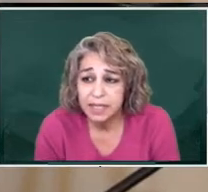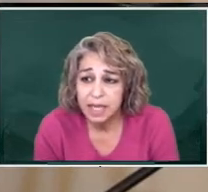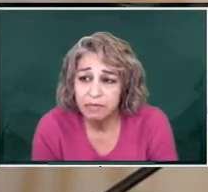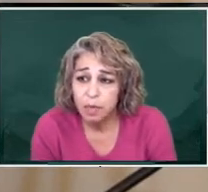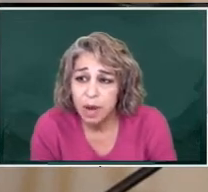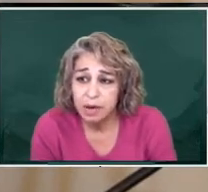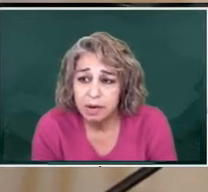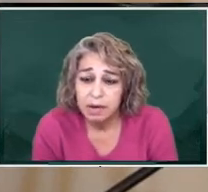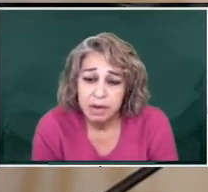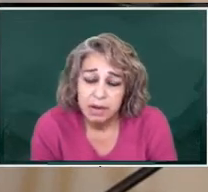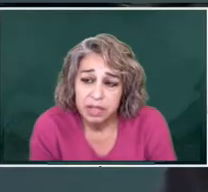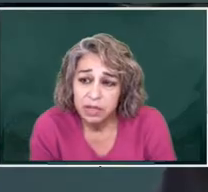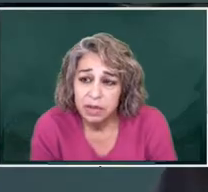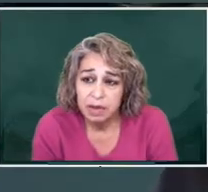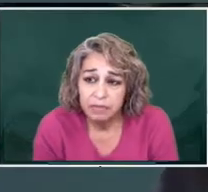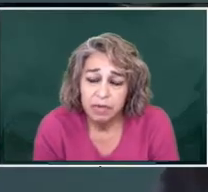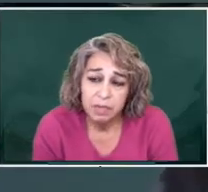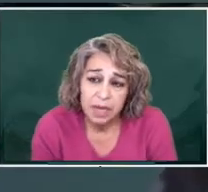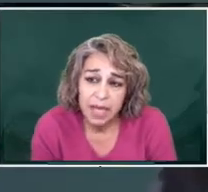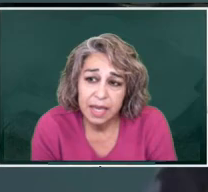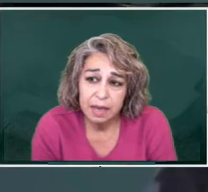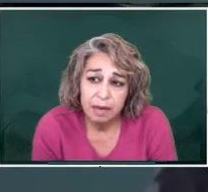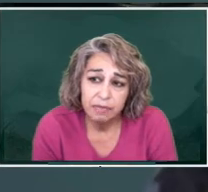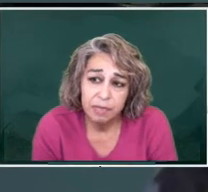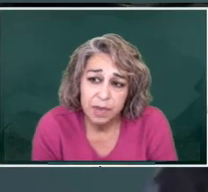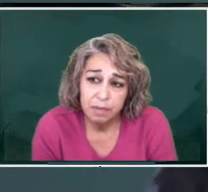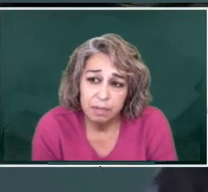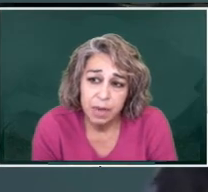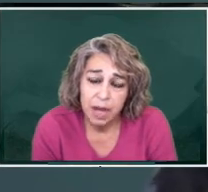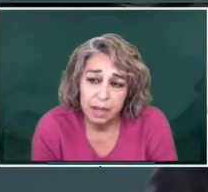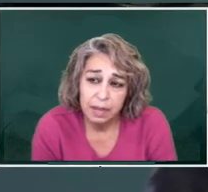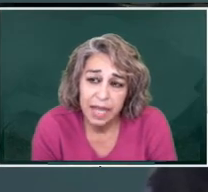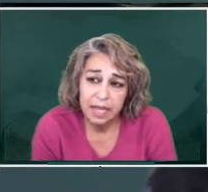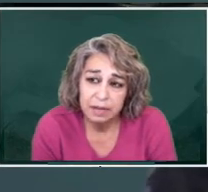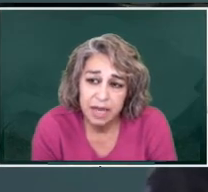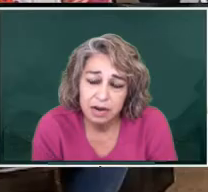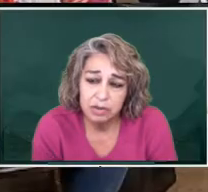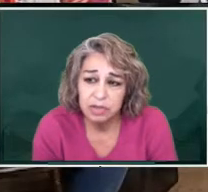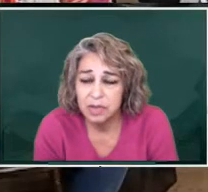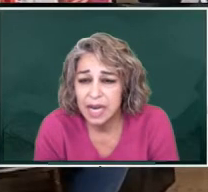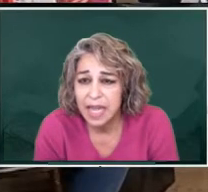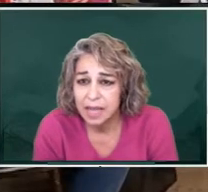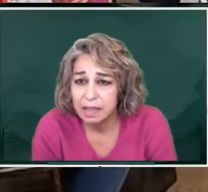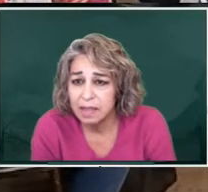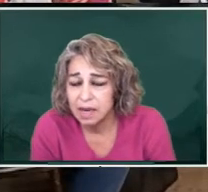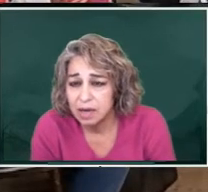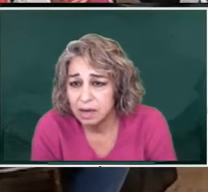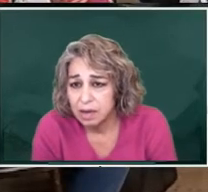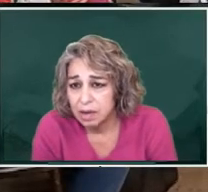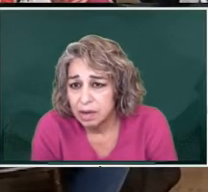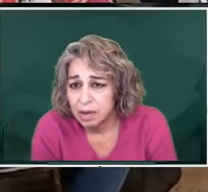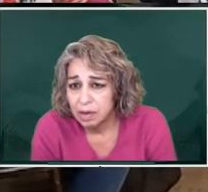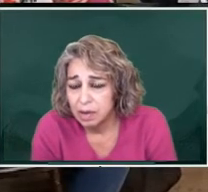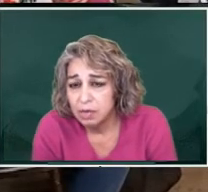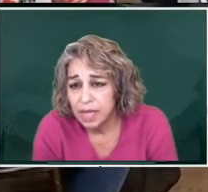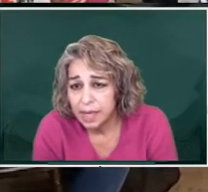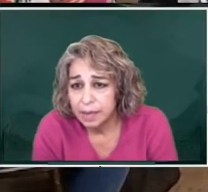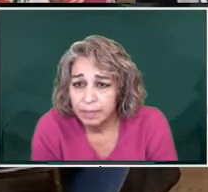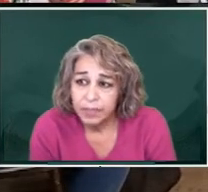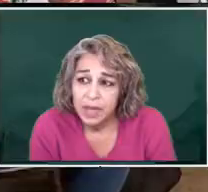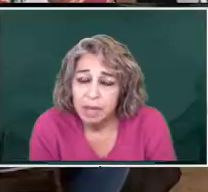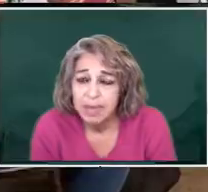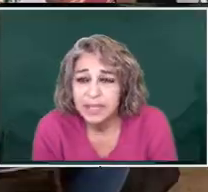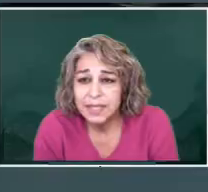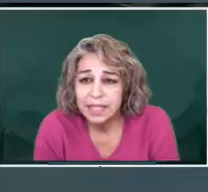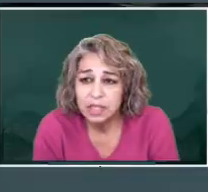letting us give water to the, from the lake, from the Lake Zarco to the lake, the new lake.